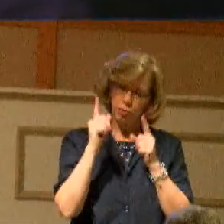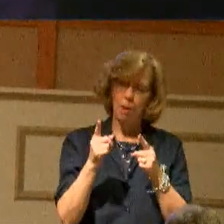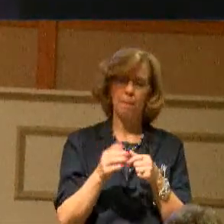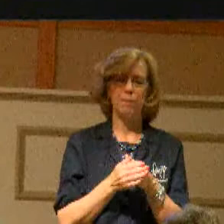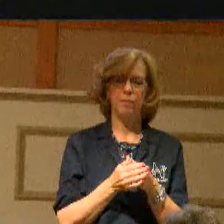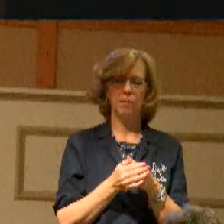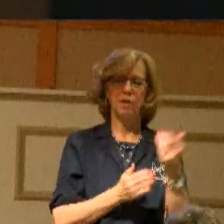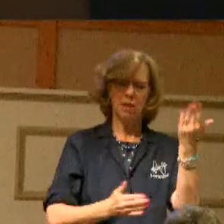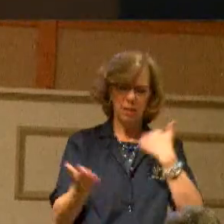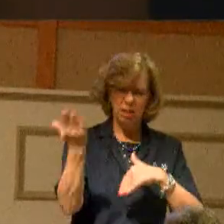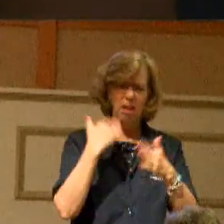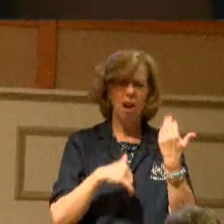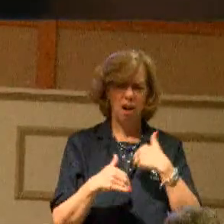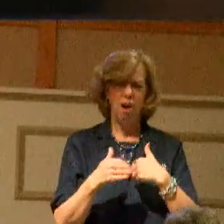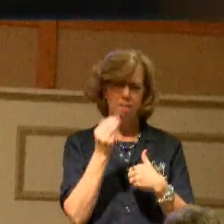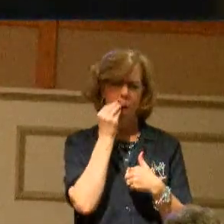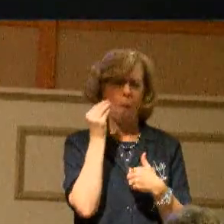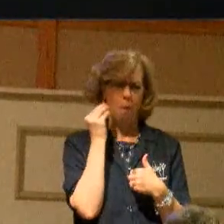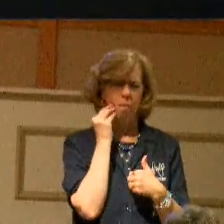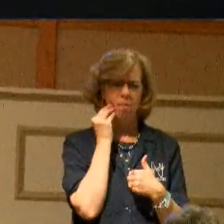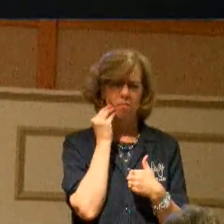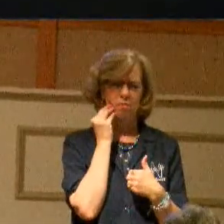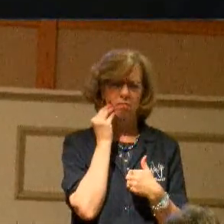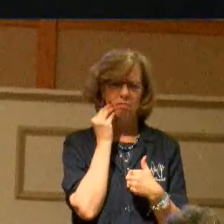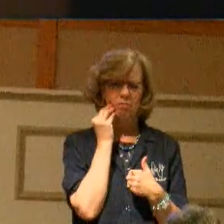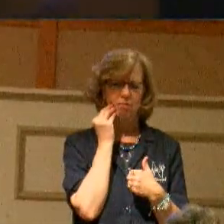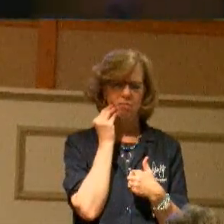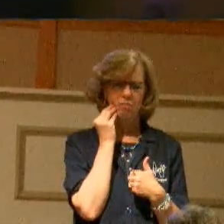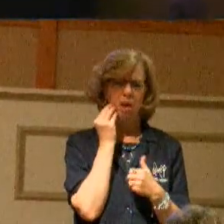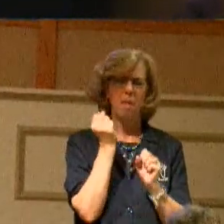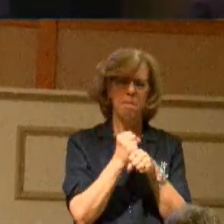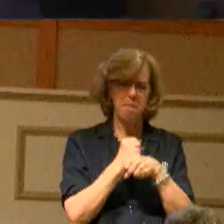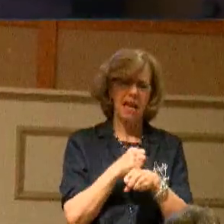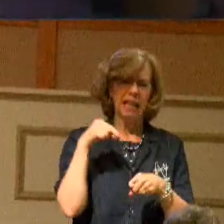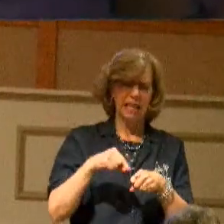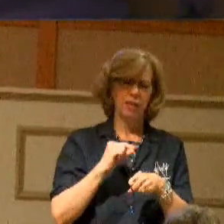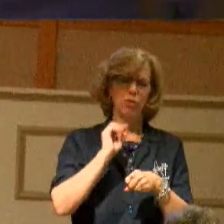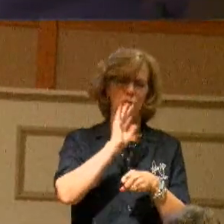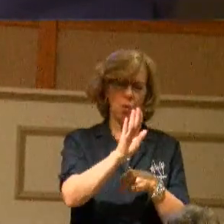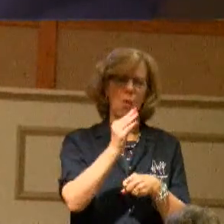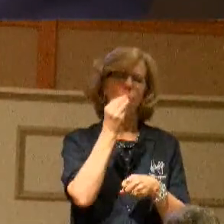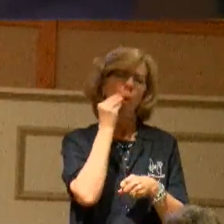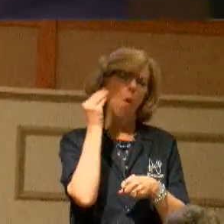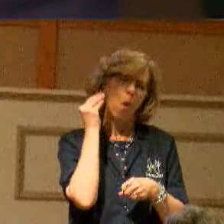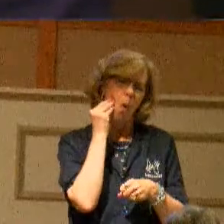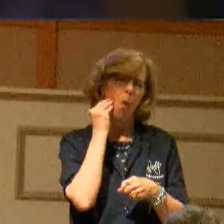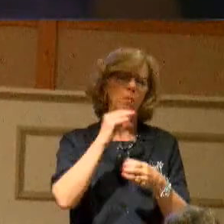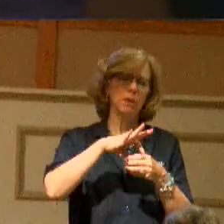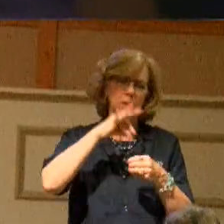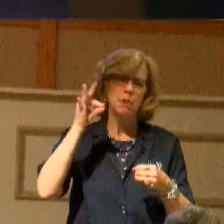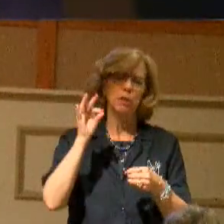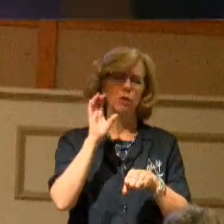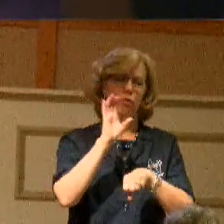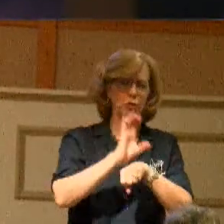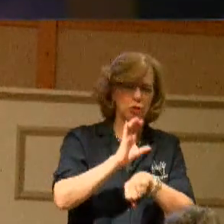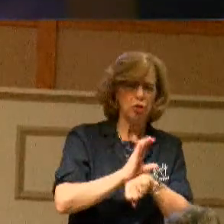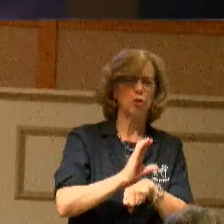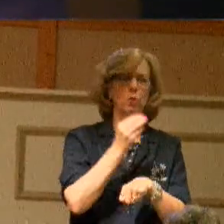come today in a moment. I invite you to make this your spiritual home, your church home.